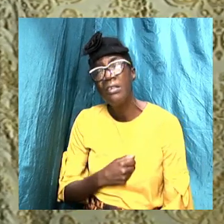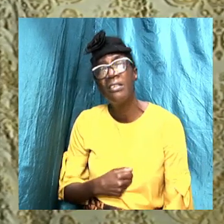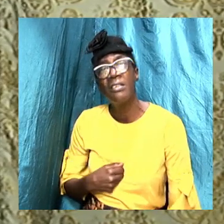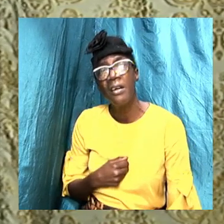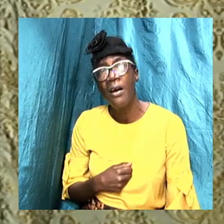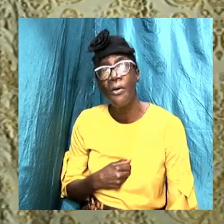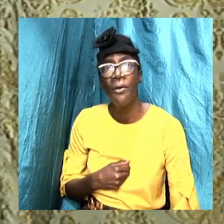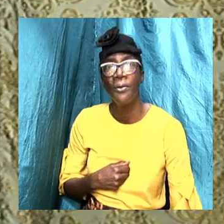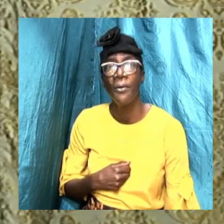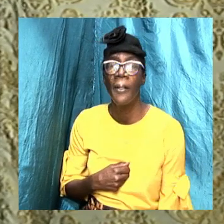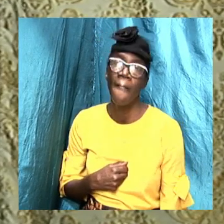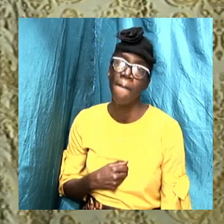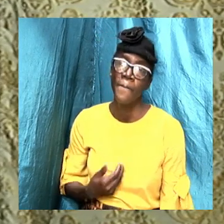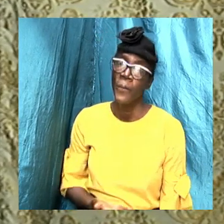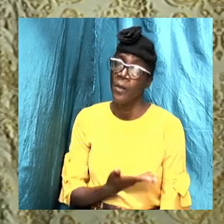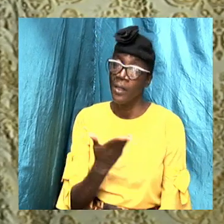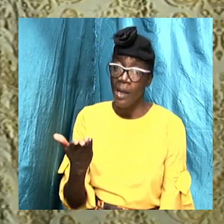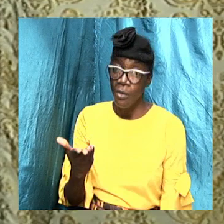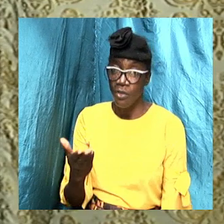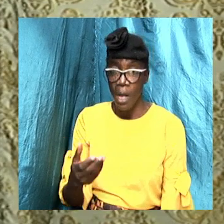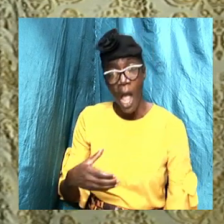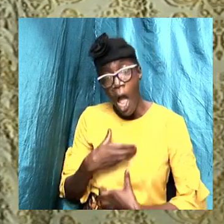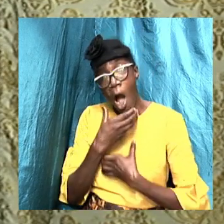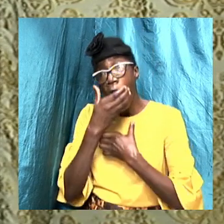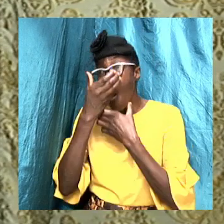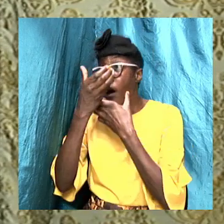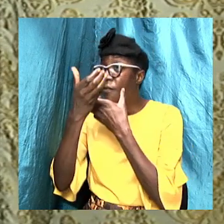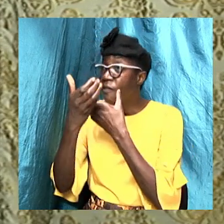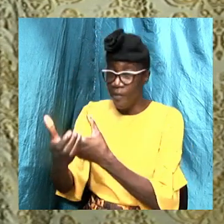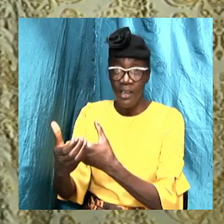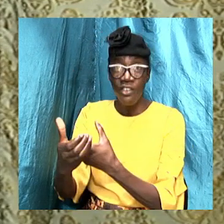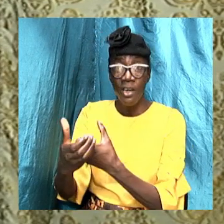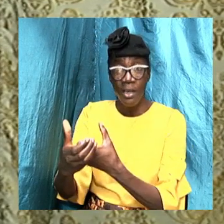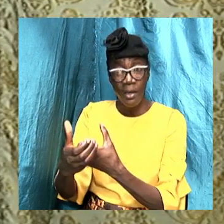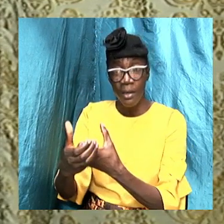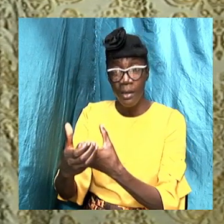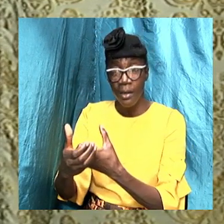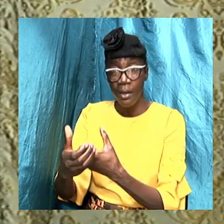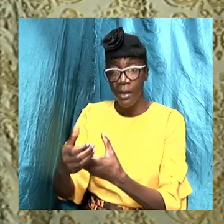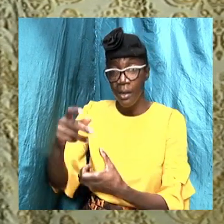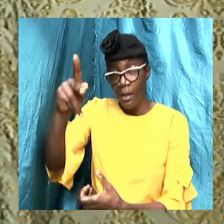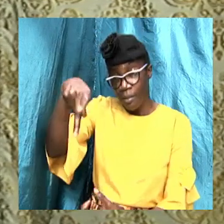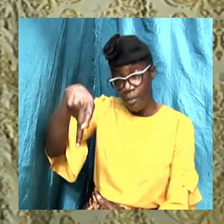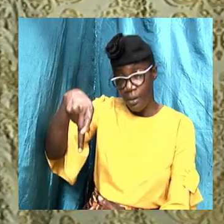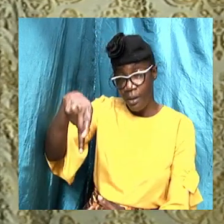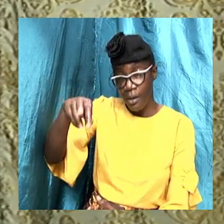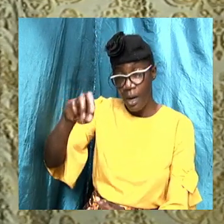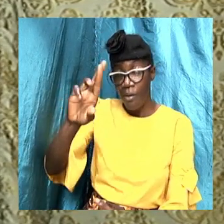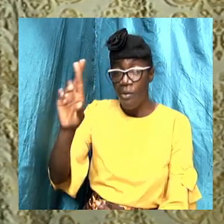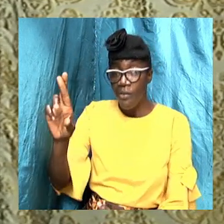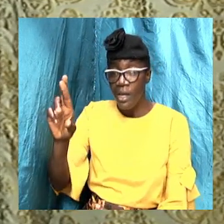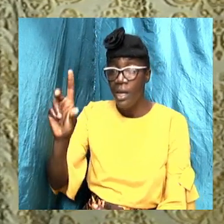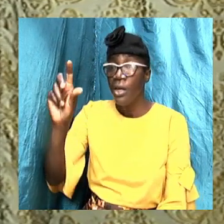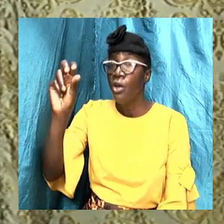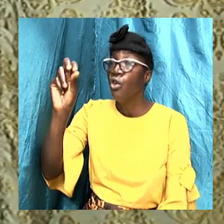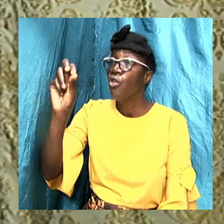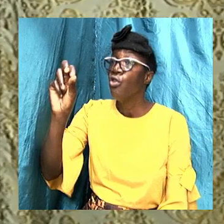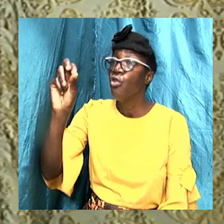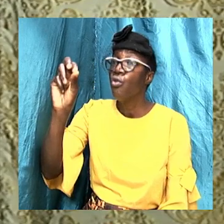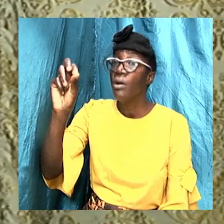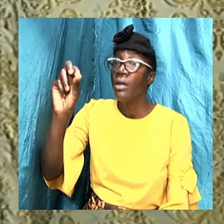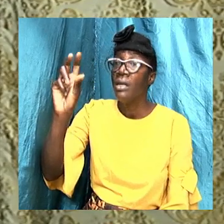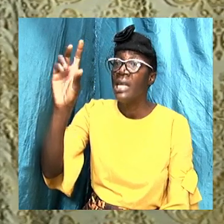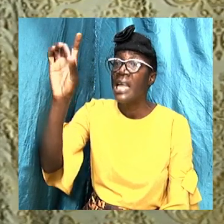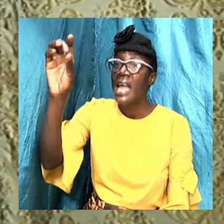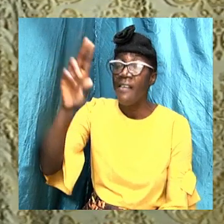And then there must be confession. Scriptures like Proverbs 28 verses 13. God knows everything.